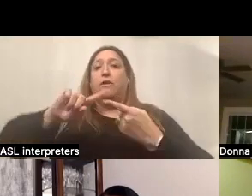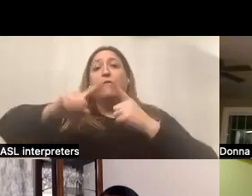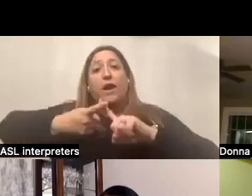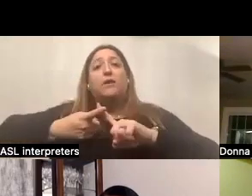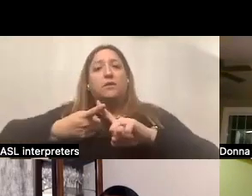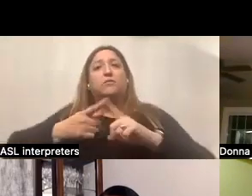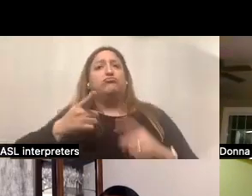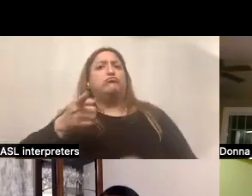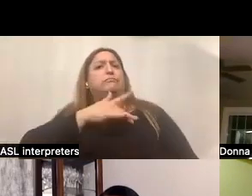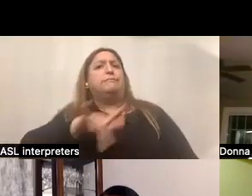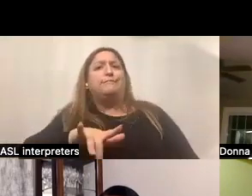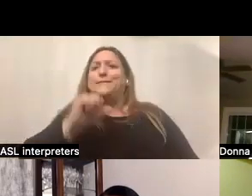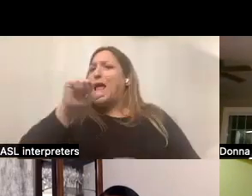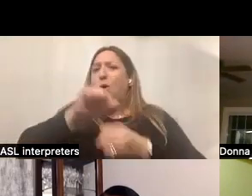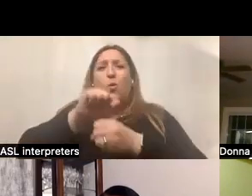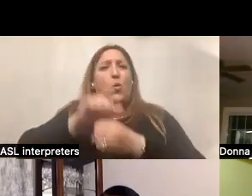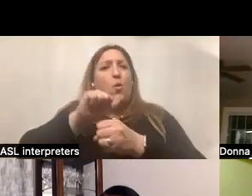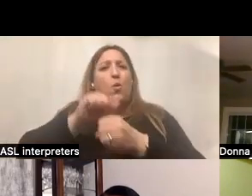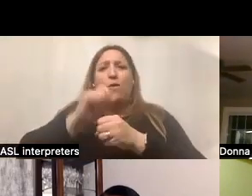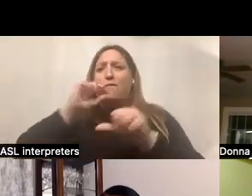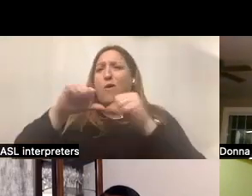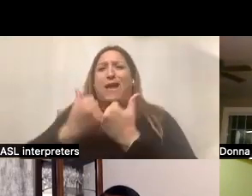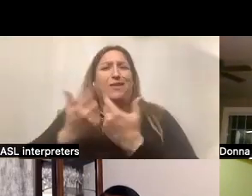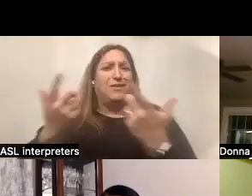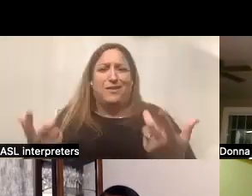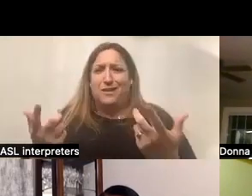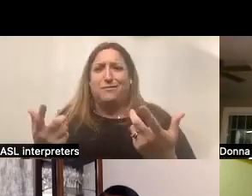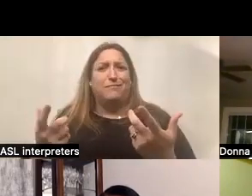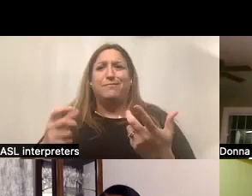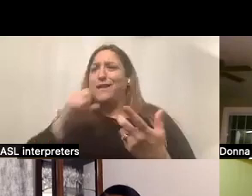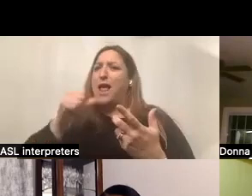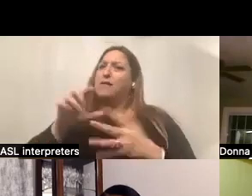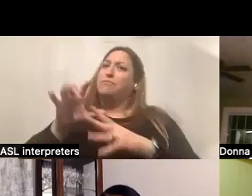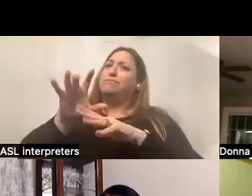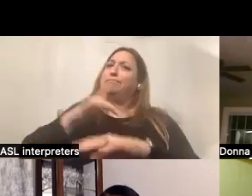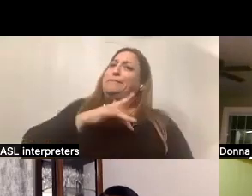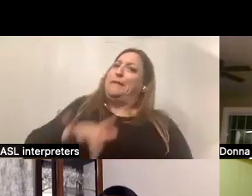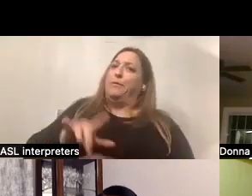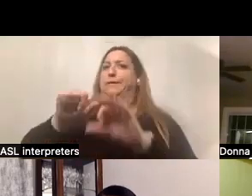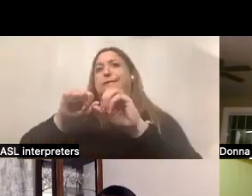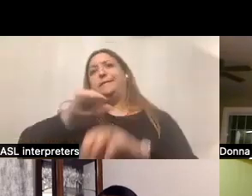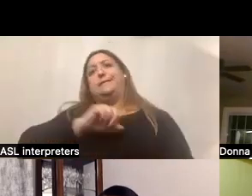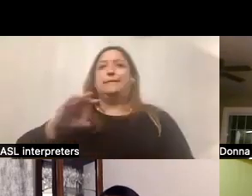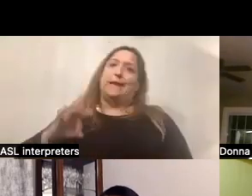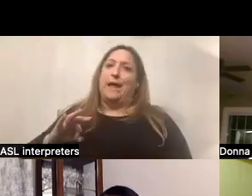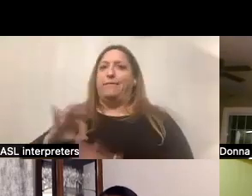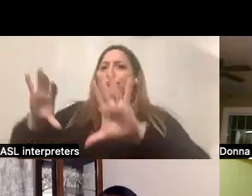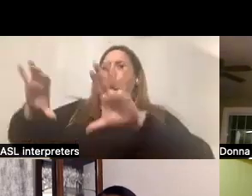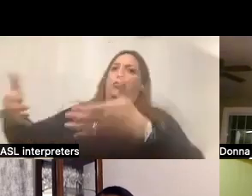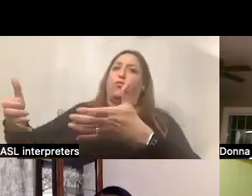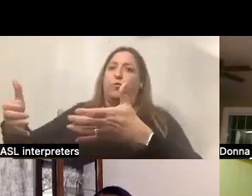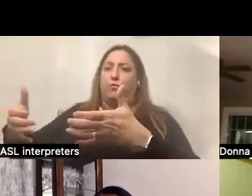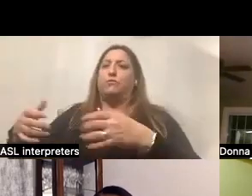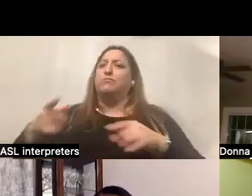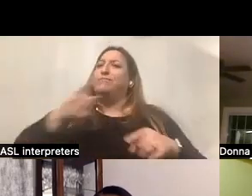typically may not work for an agency and aren't traditional staff in, in the provider pool. So in